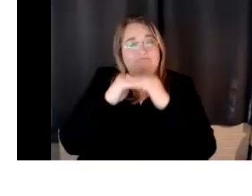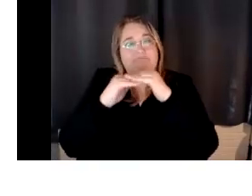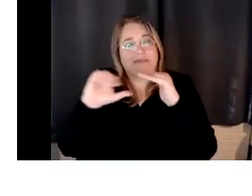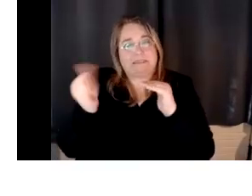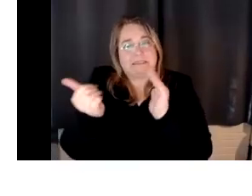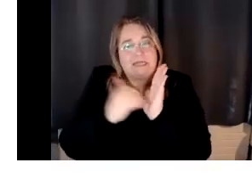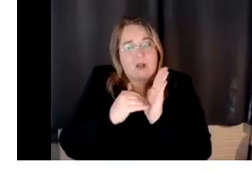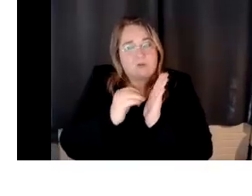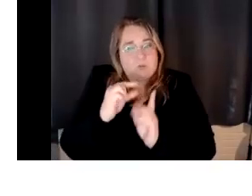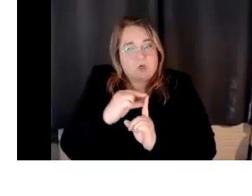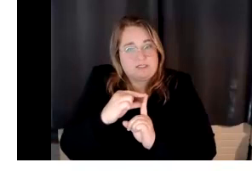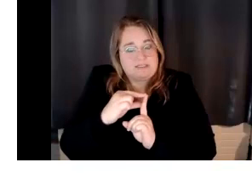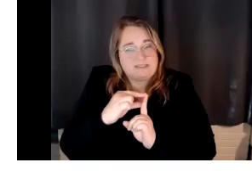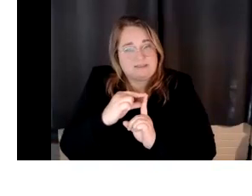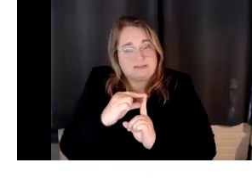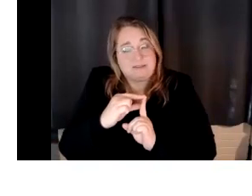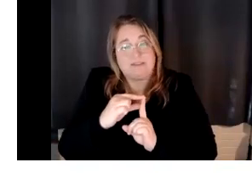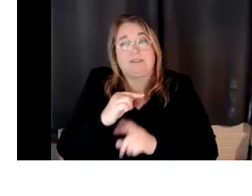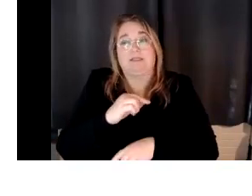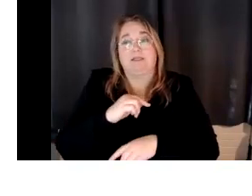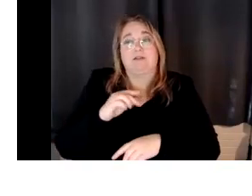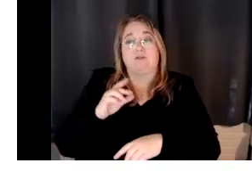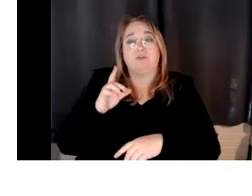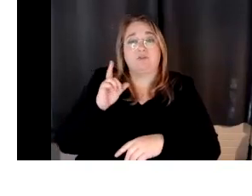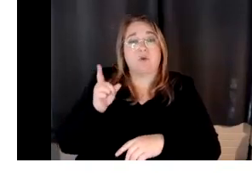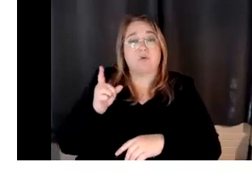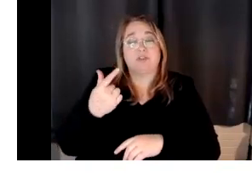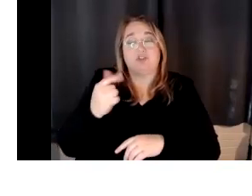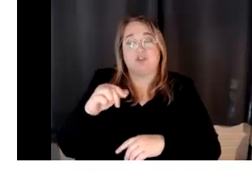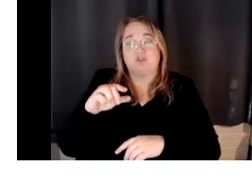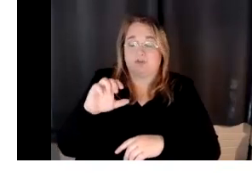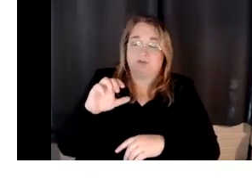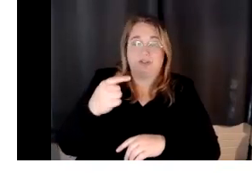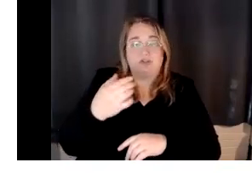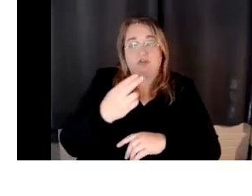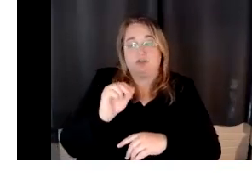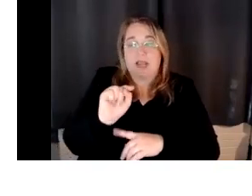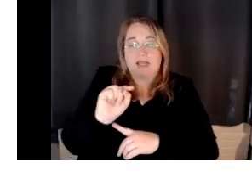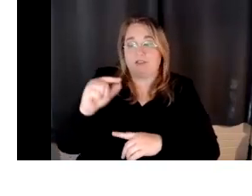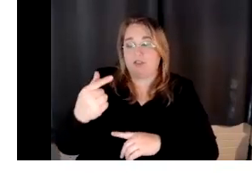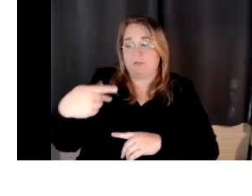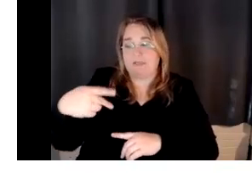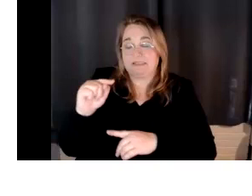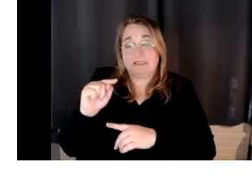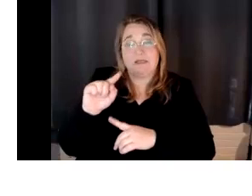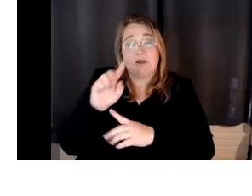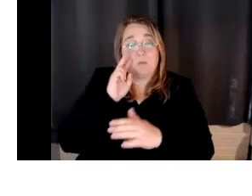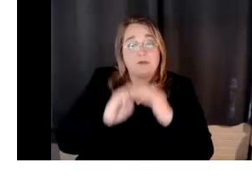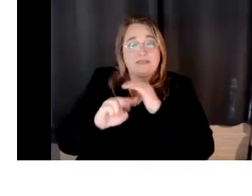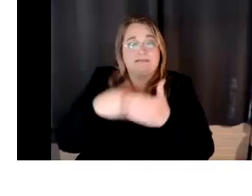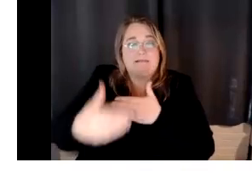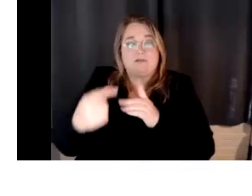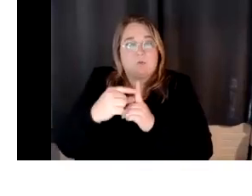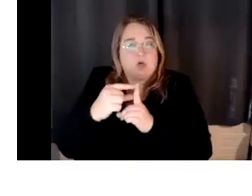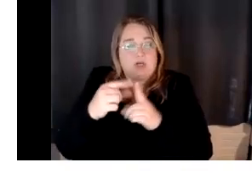this is all the Chachapiti does is predict the next word. Uh, that, I promise you what these, these would